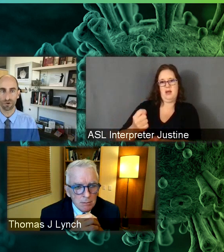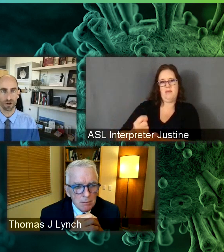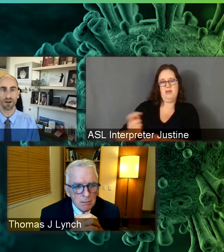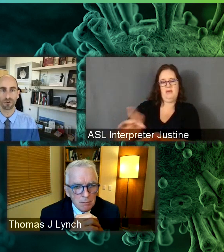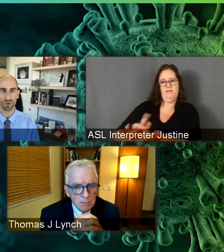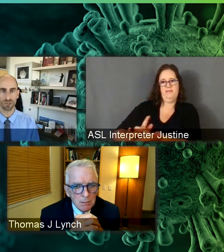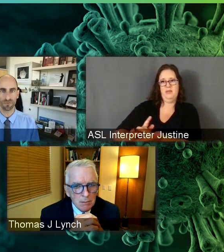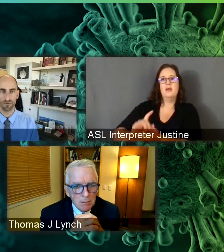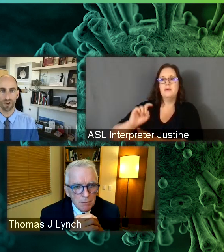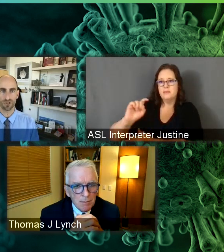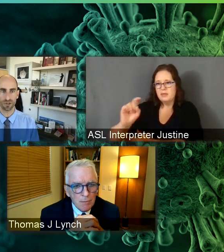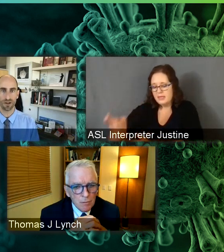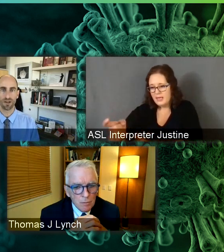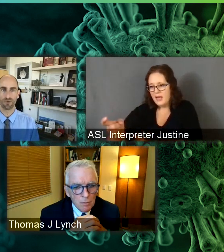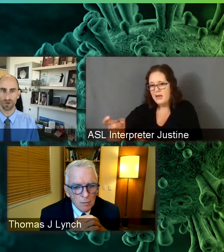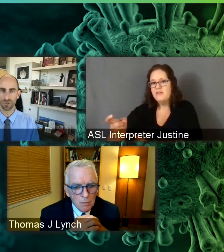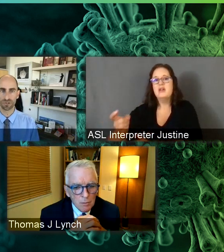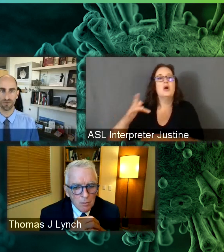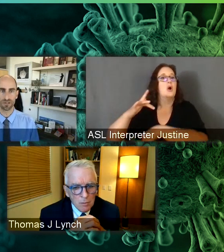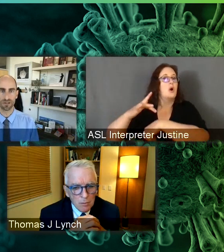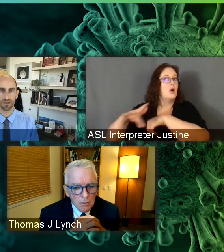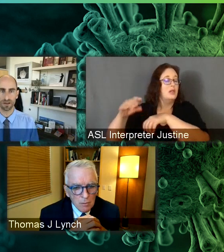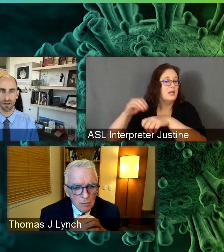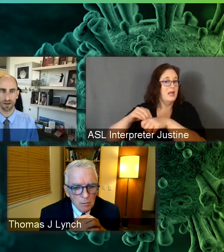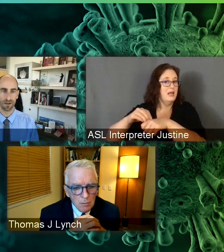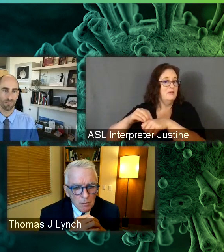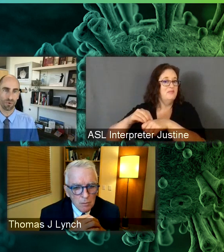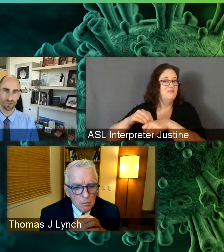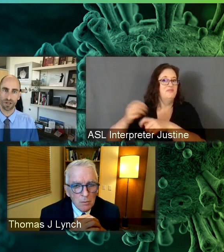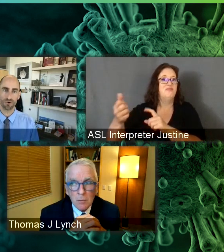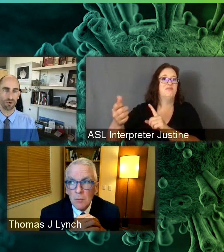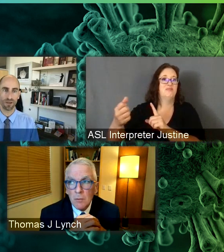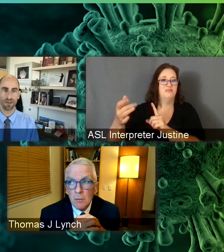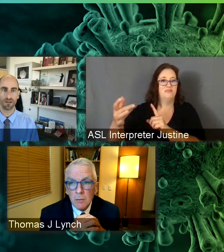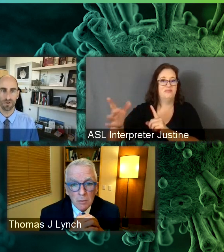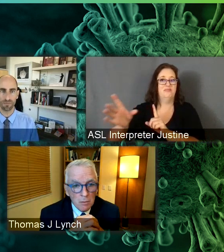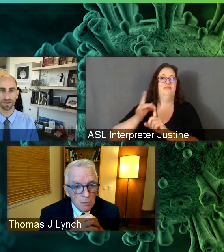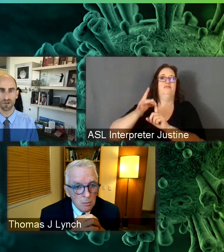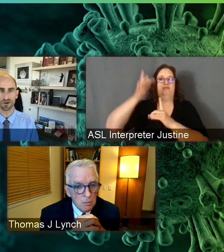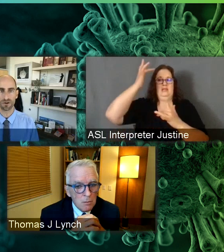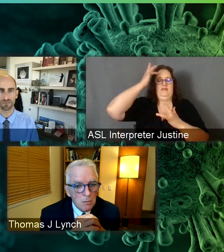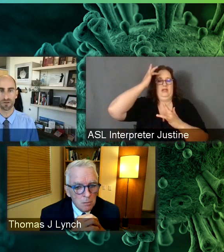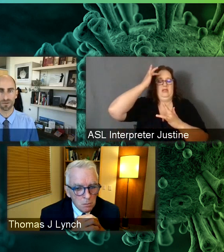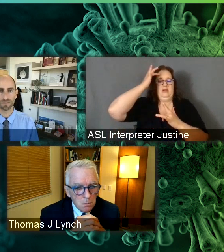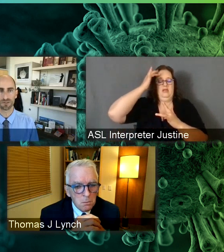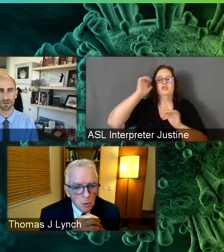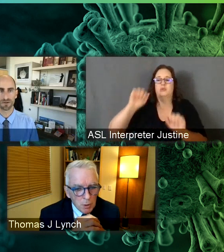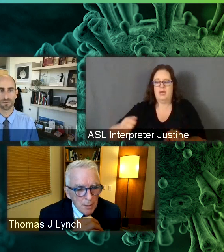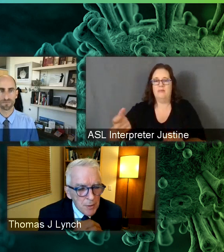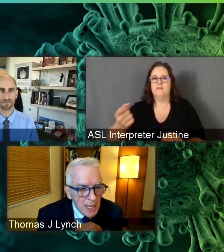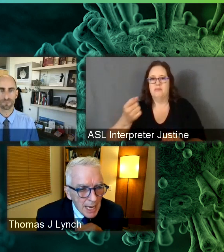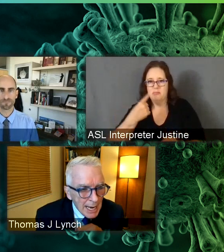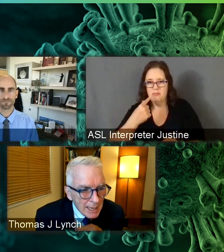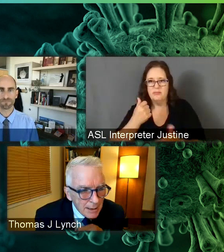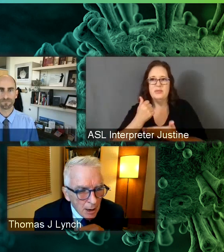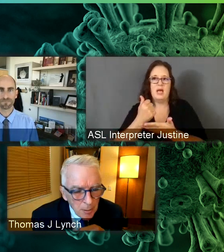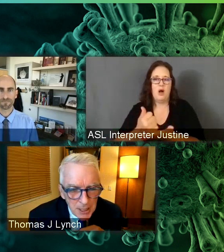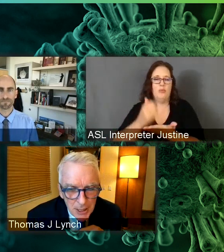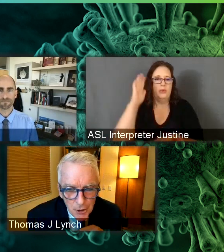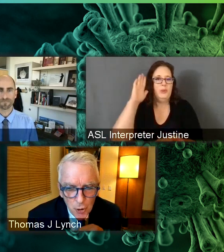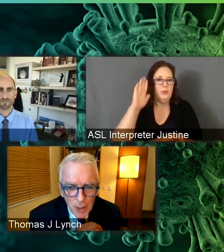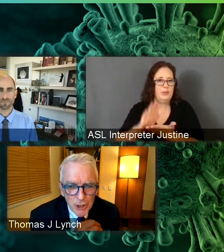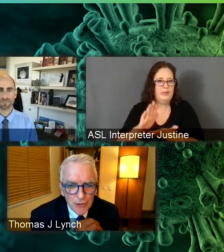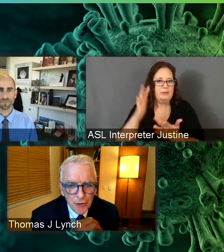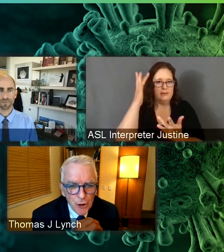early on in the course of an infection to reduce the risk that they get more sick or that they develop these long-term symptoms. And